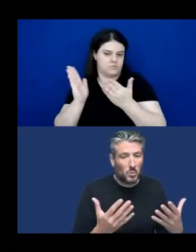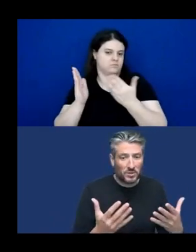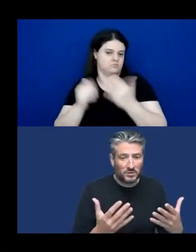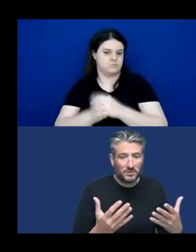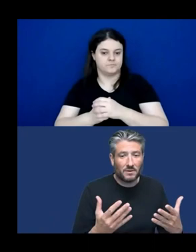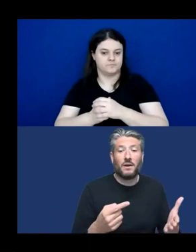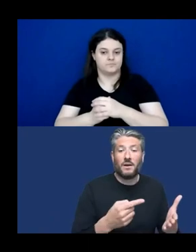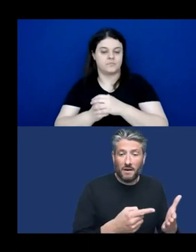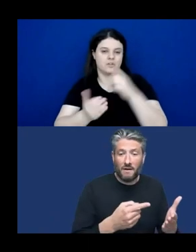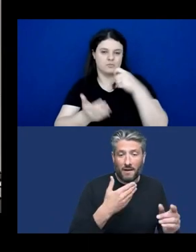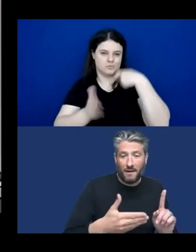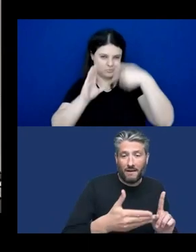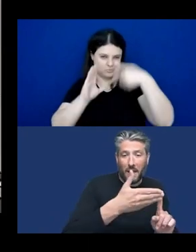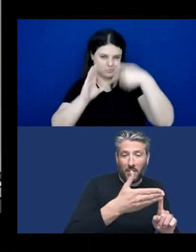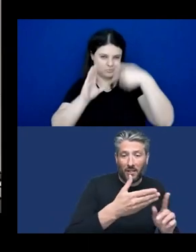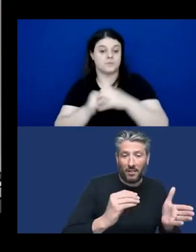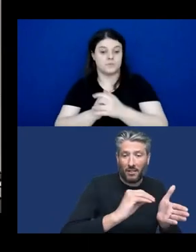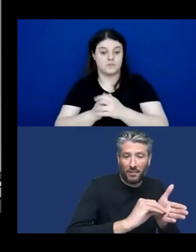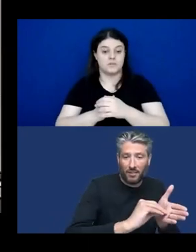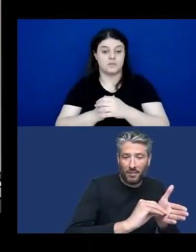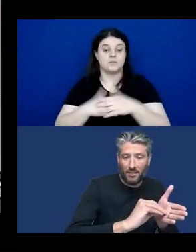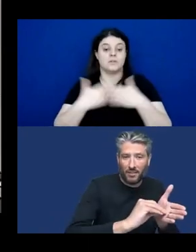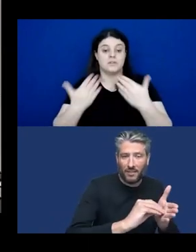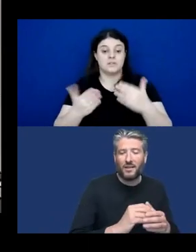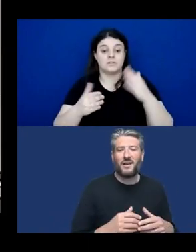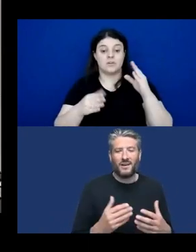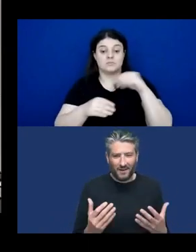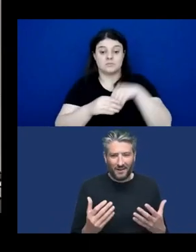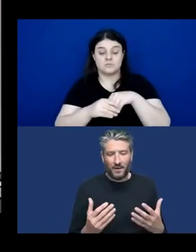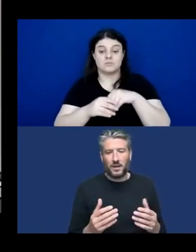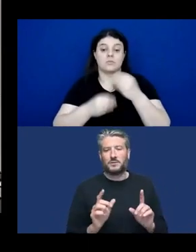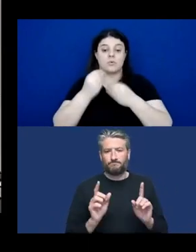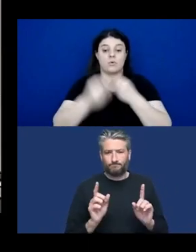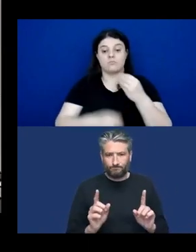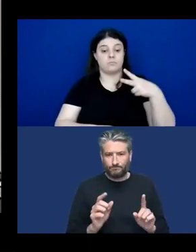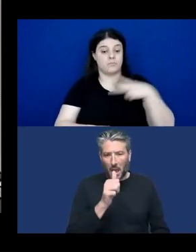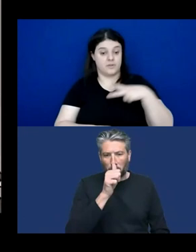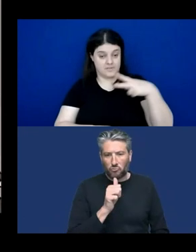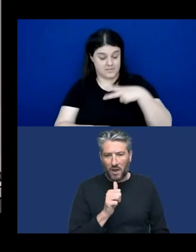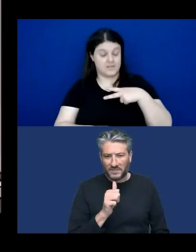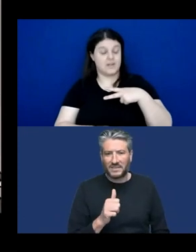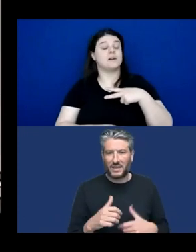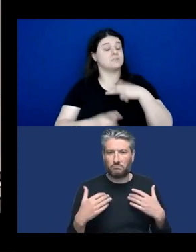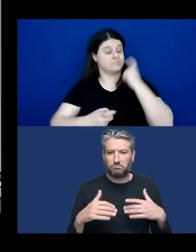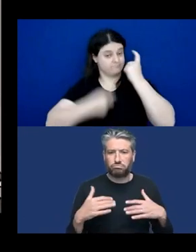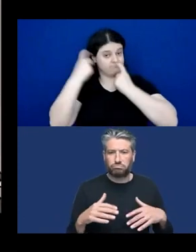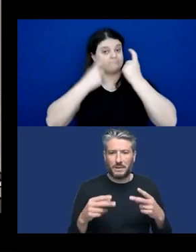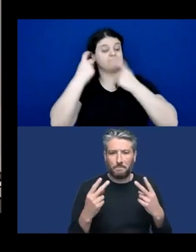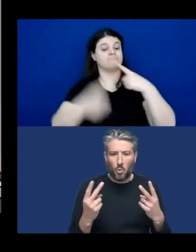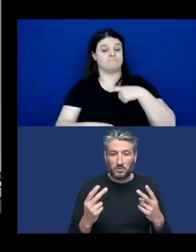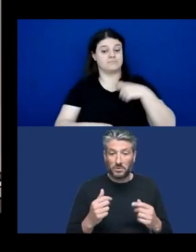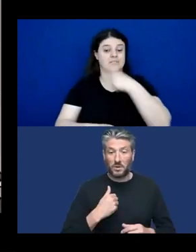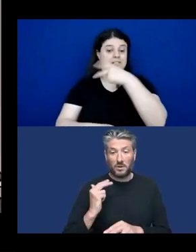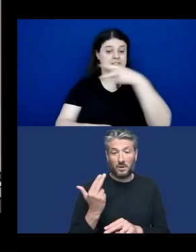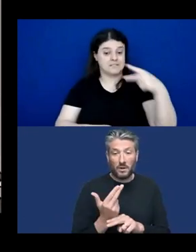In building Sign Language Corpora, privacy can become a big concern as a signer's face, body, and